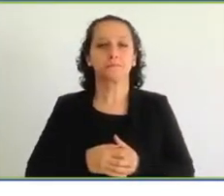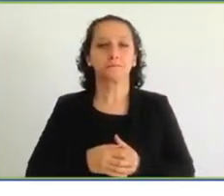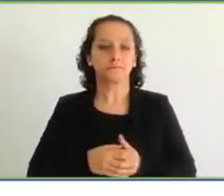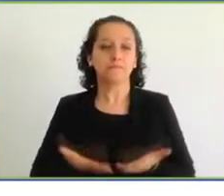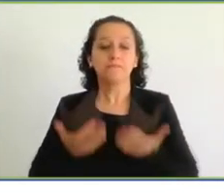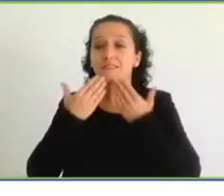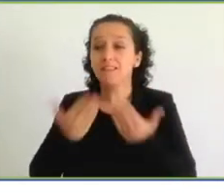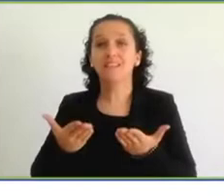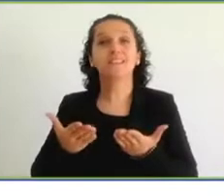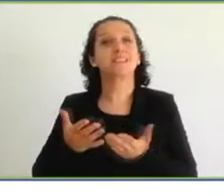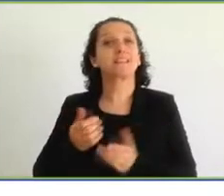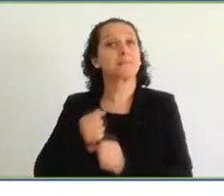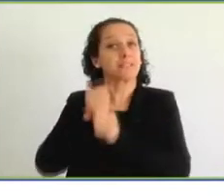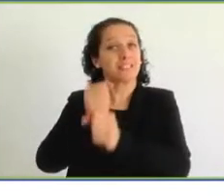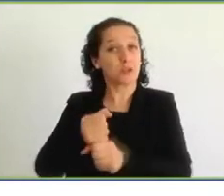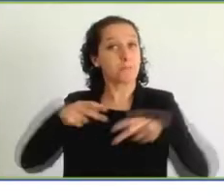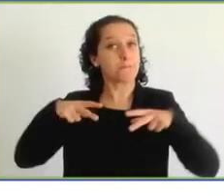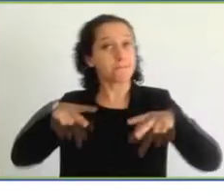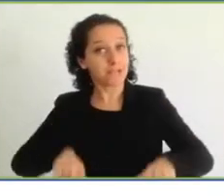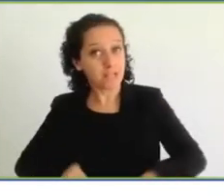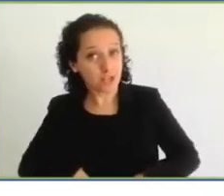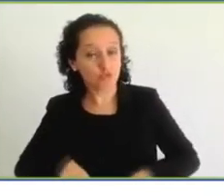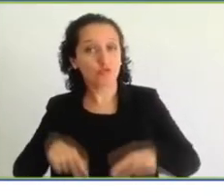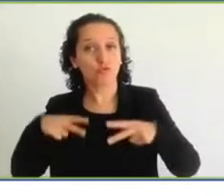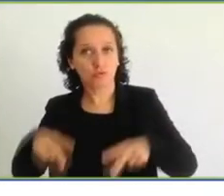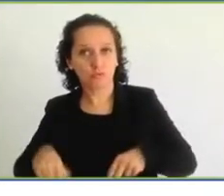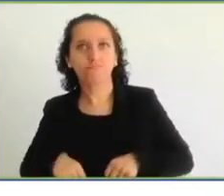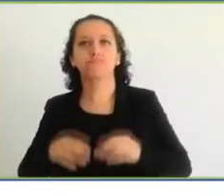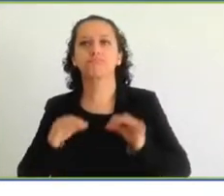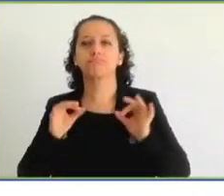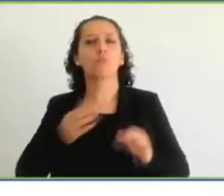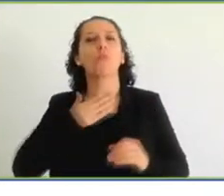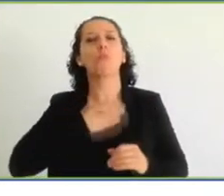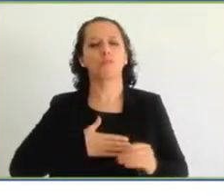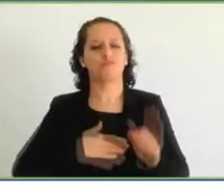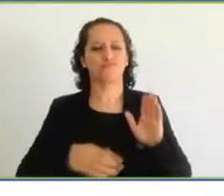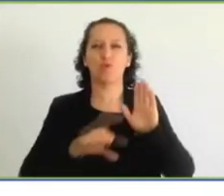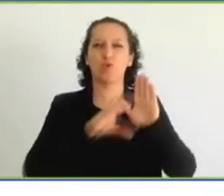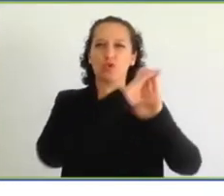that we have access rights, very prominent in our constitution.